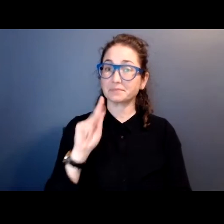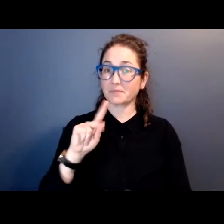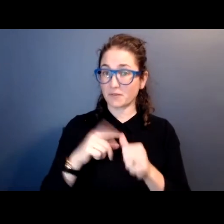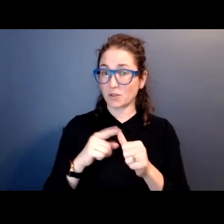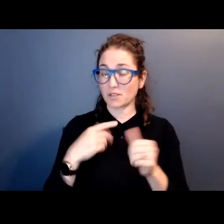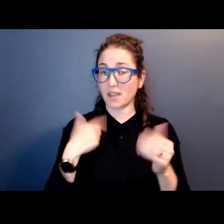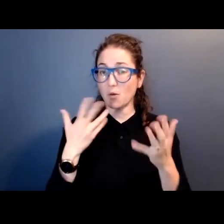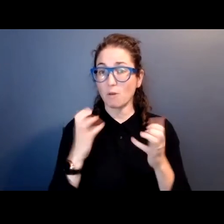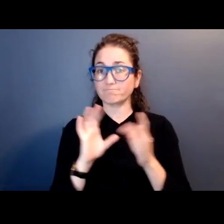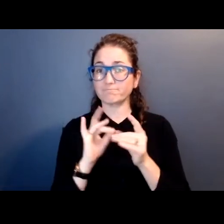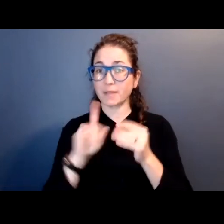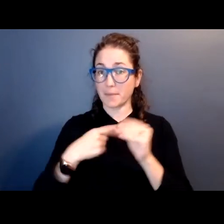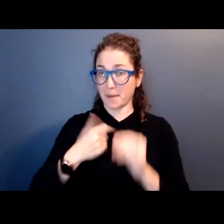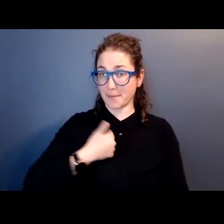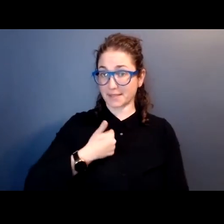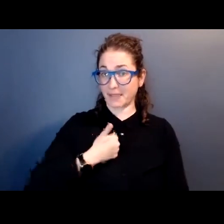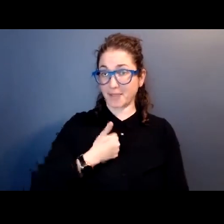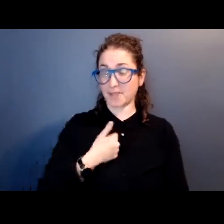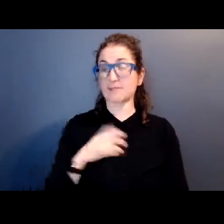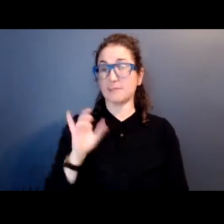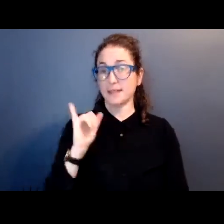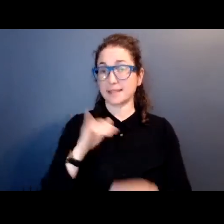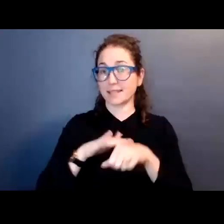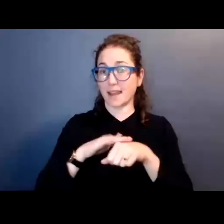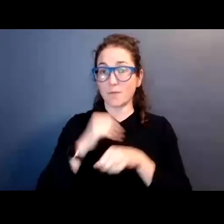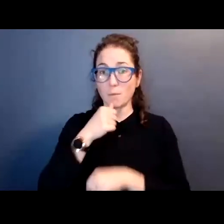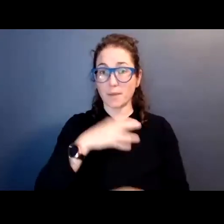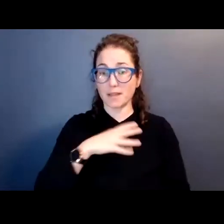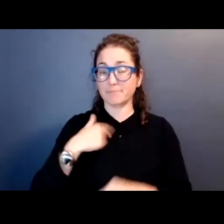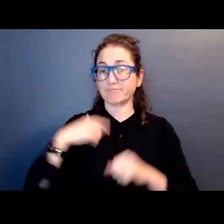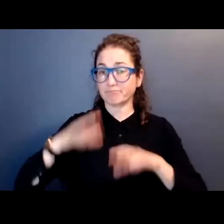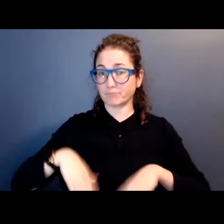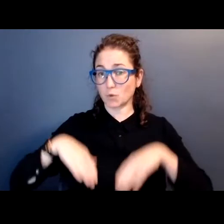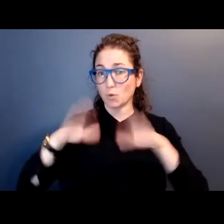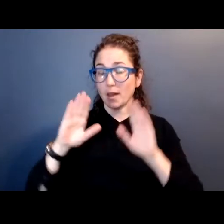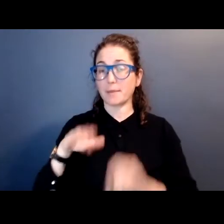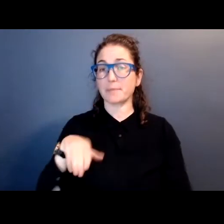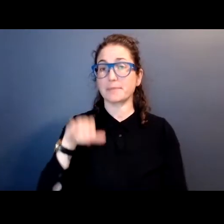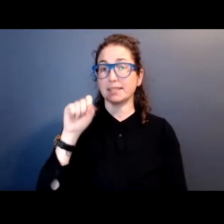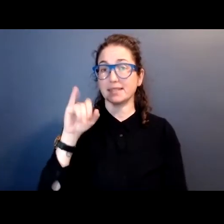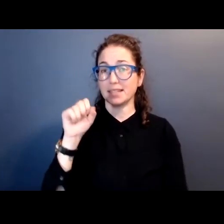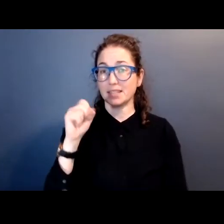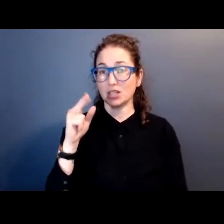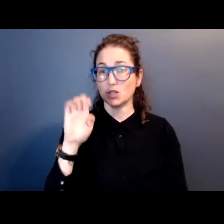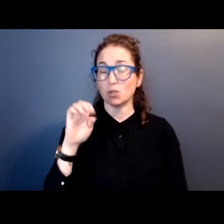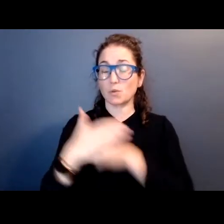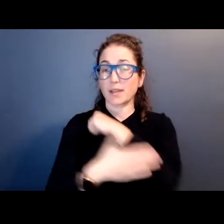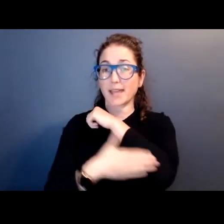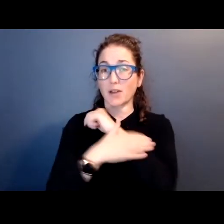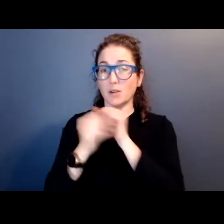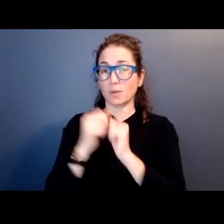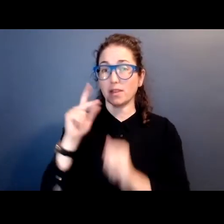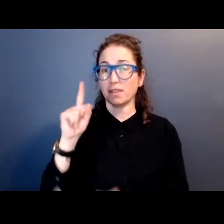about myself as a Native woman. I grew up in Siskiyou County with Karuk,